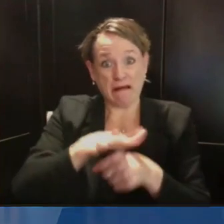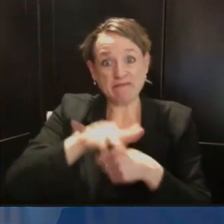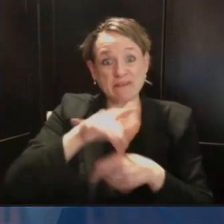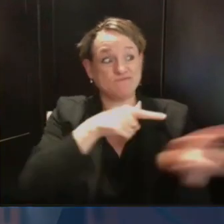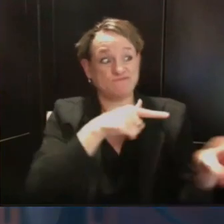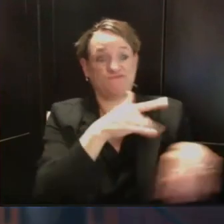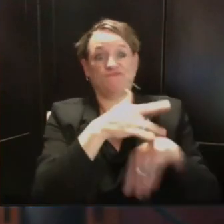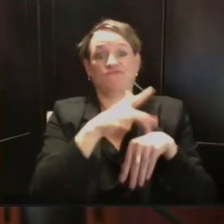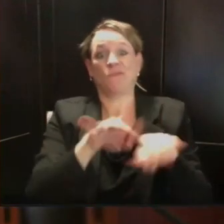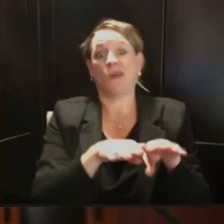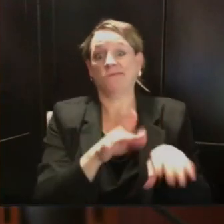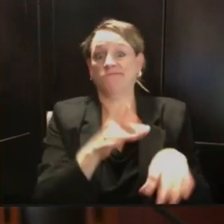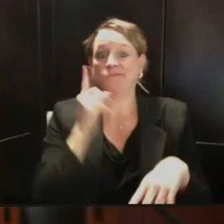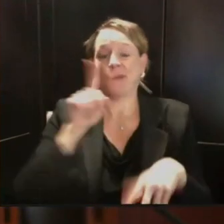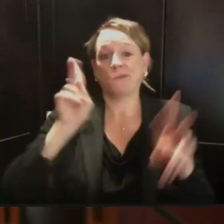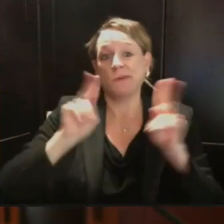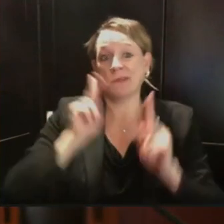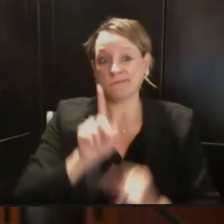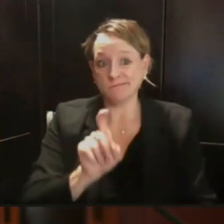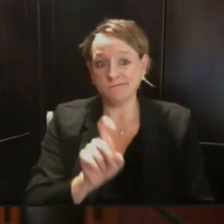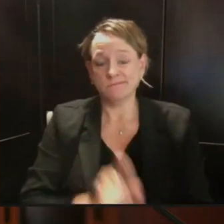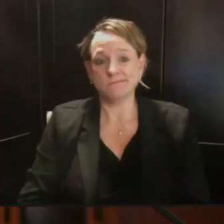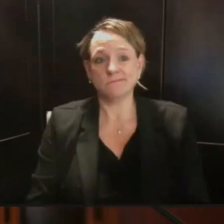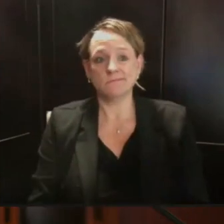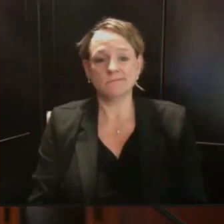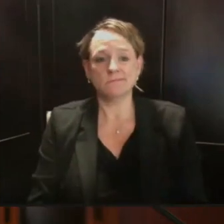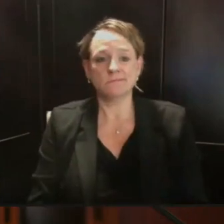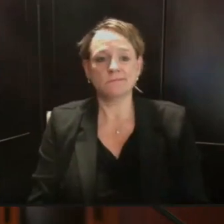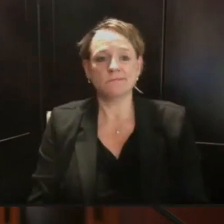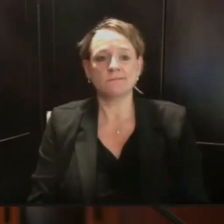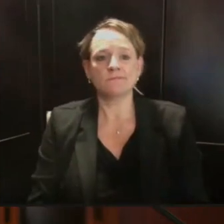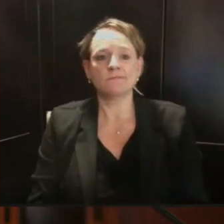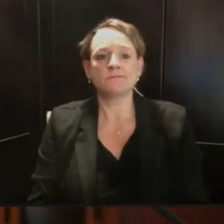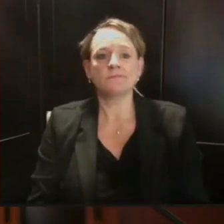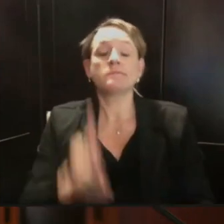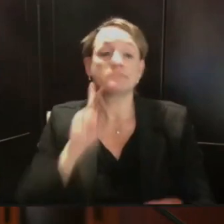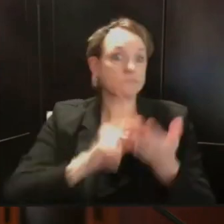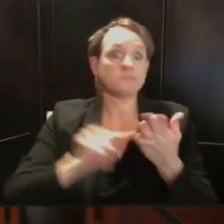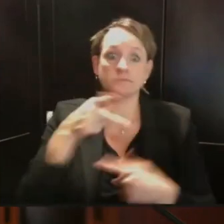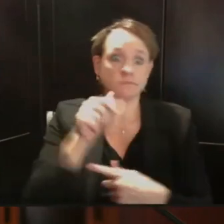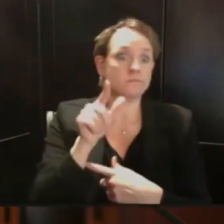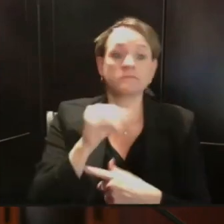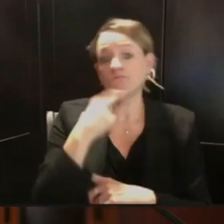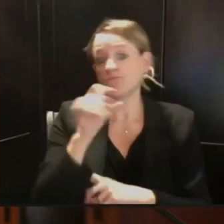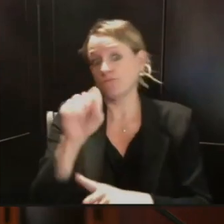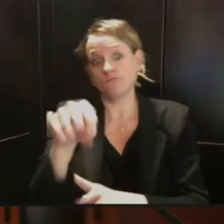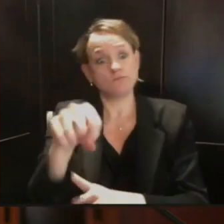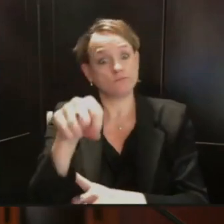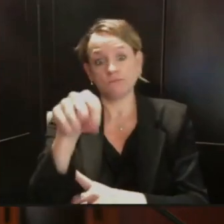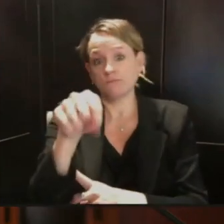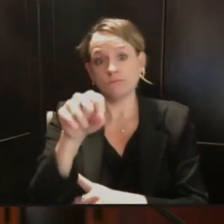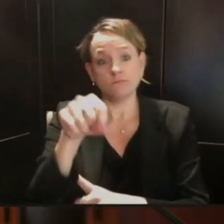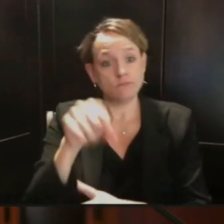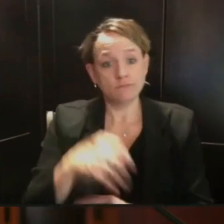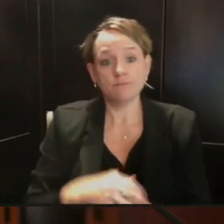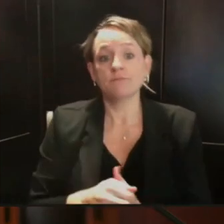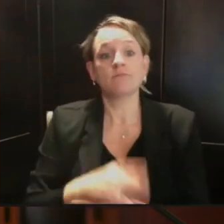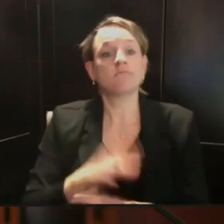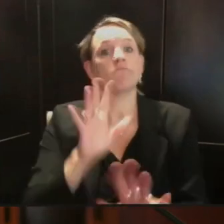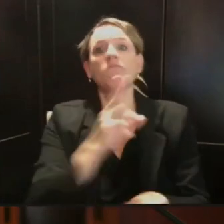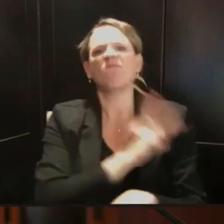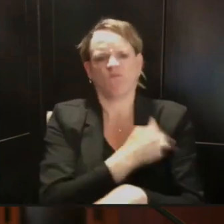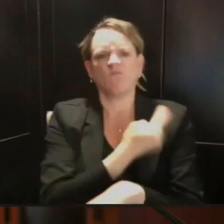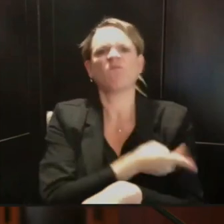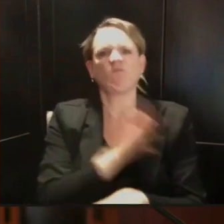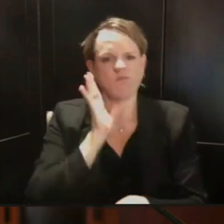things as well. So I think it is exactly, Mitchell, one of the things that makes this a critical moment